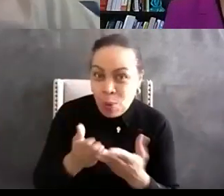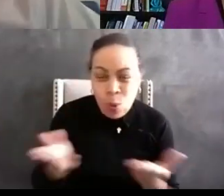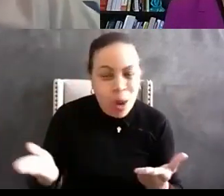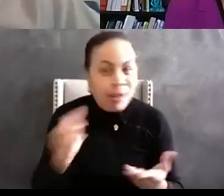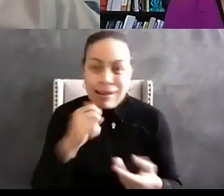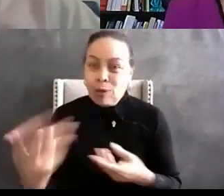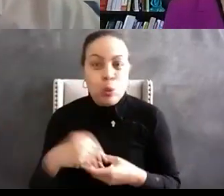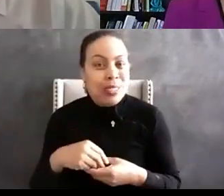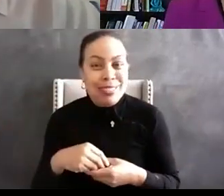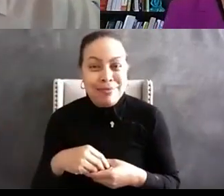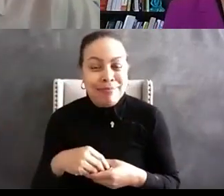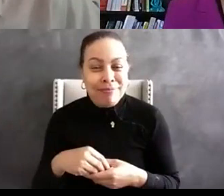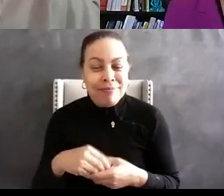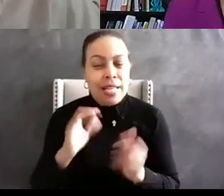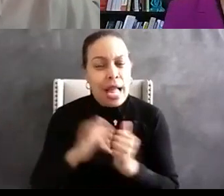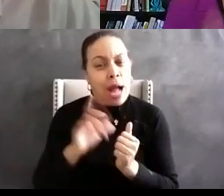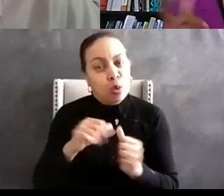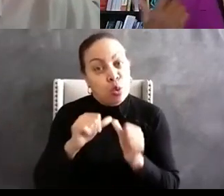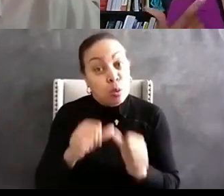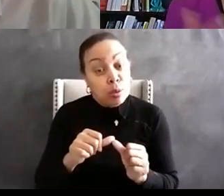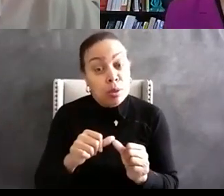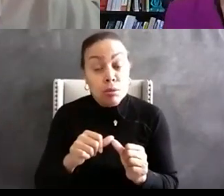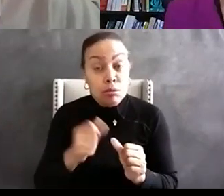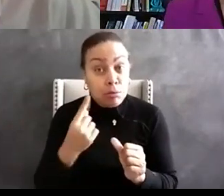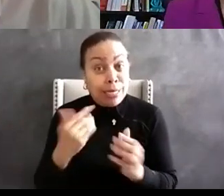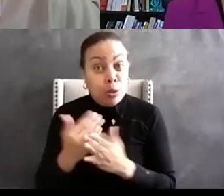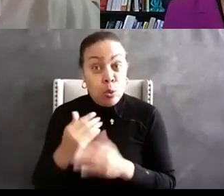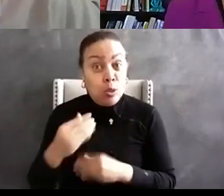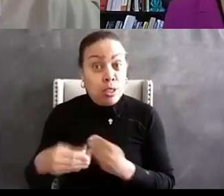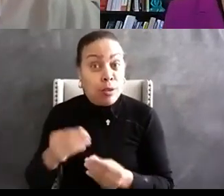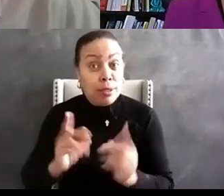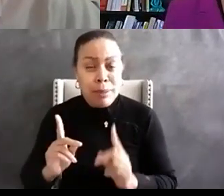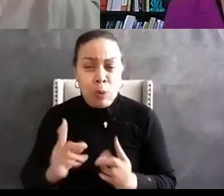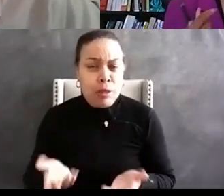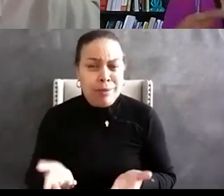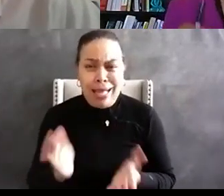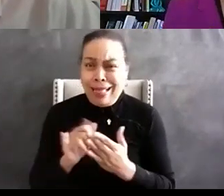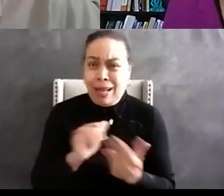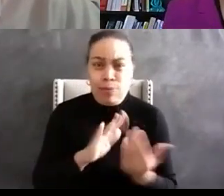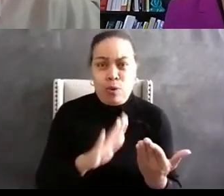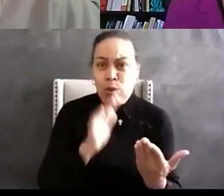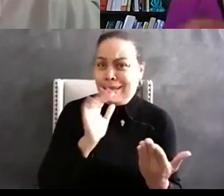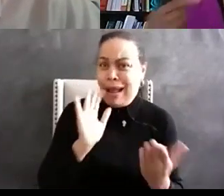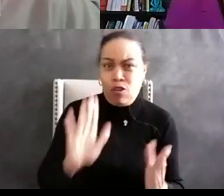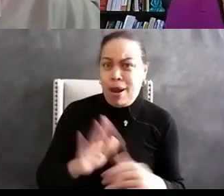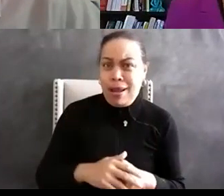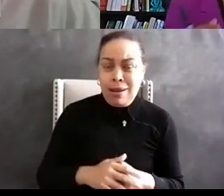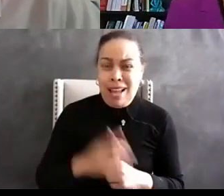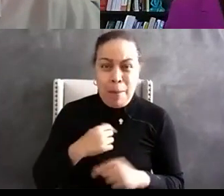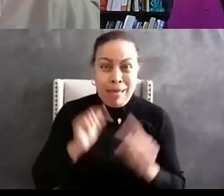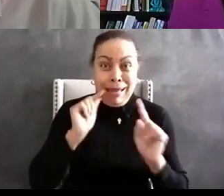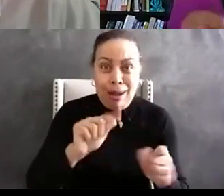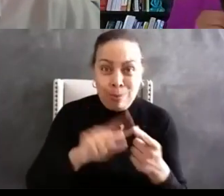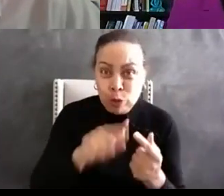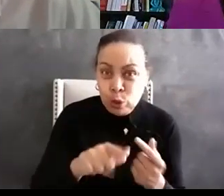perspective is that you've got new generations of folks where this is not ideal um having me come to you to learn what you are going to do